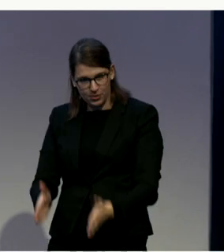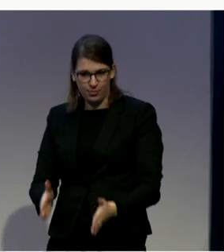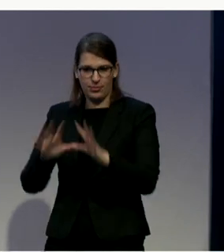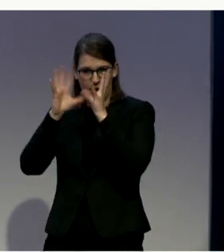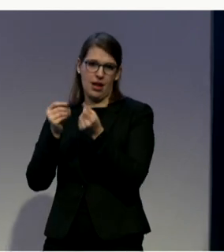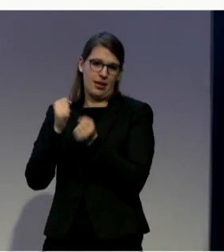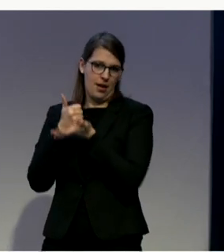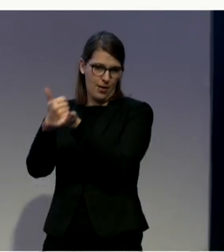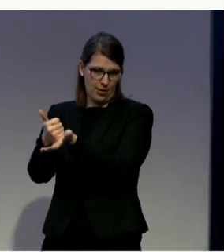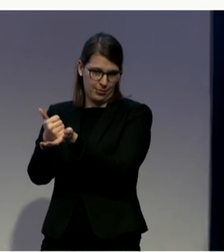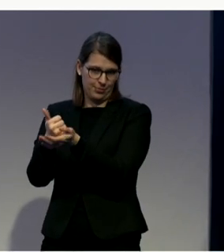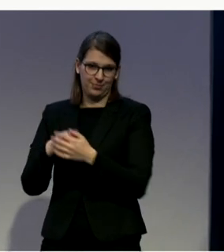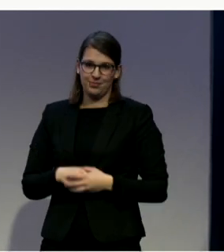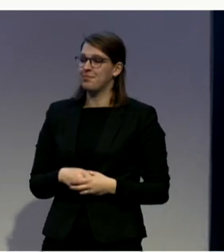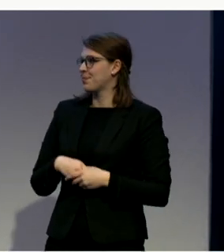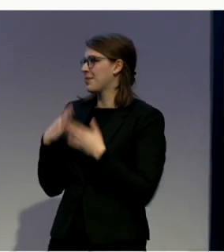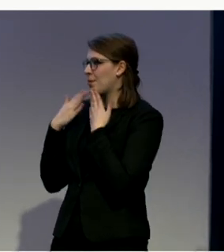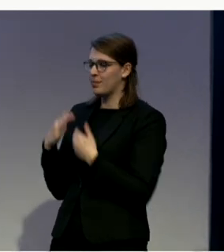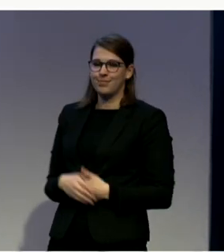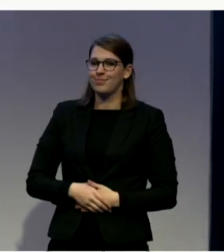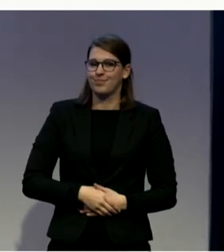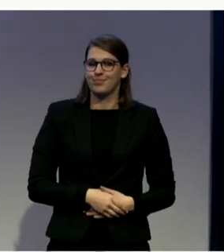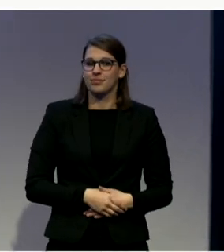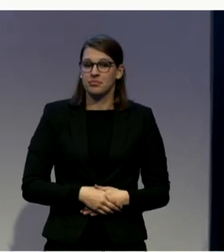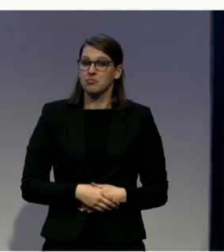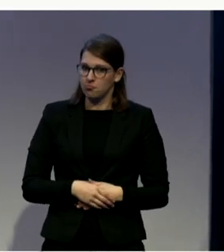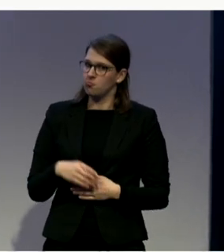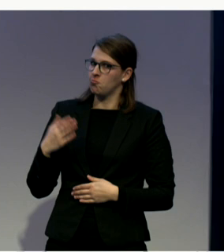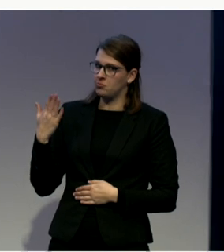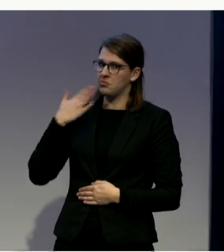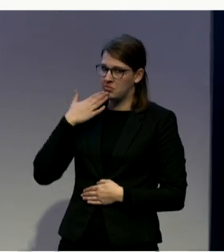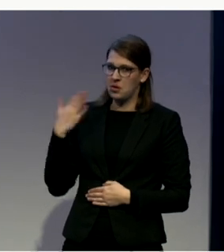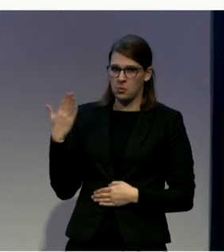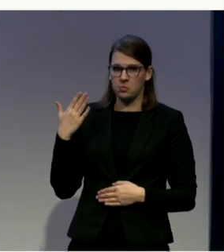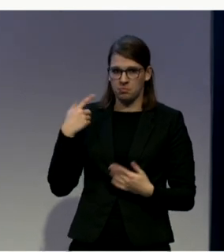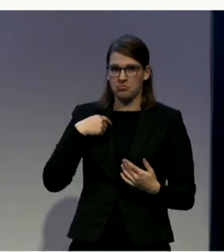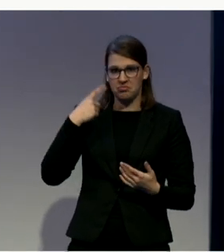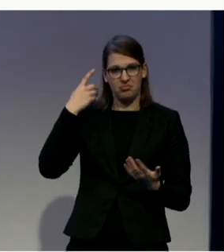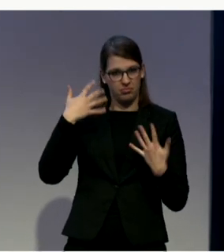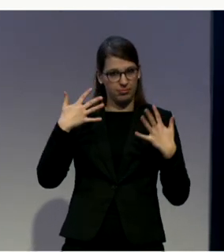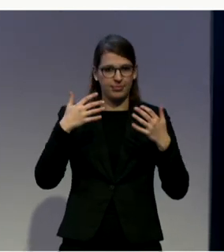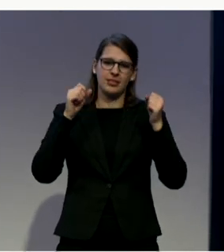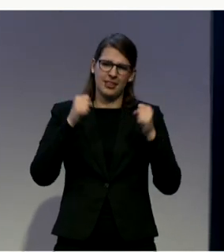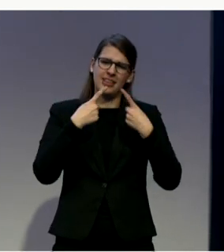Thank you very much. I think this is also an advice that's true for so many things in our lives.